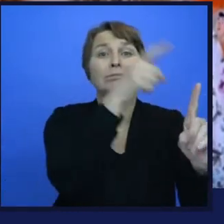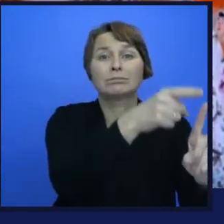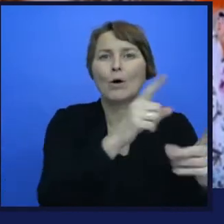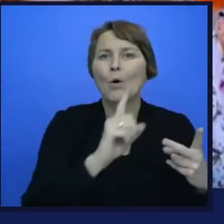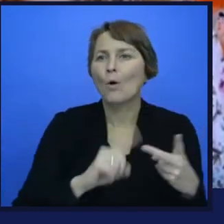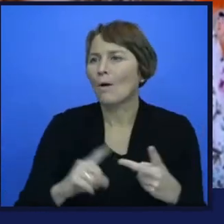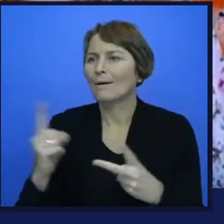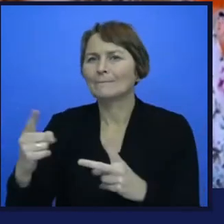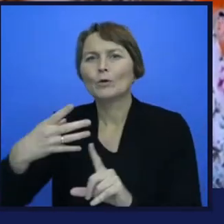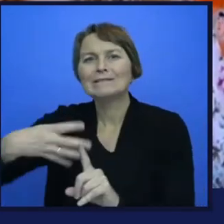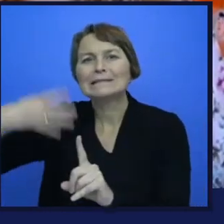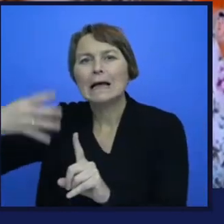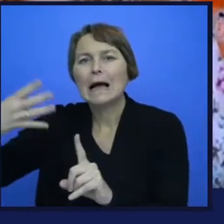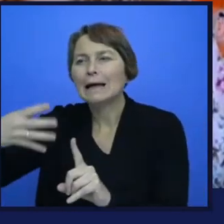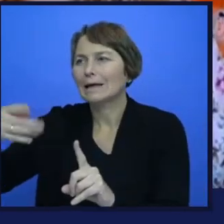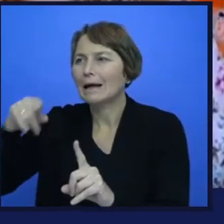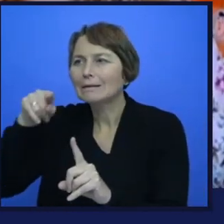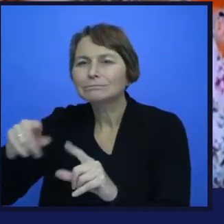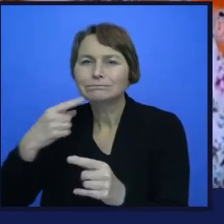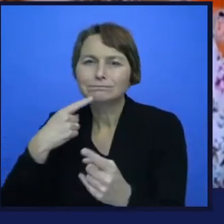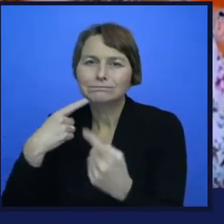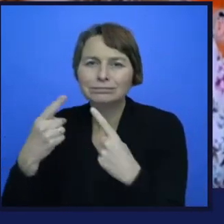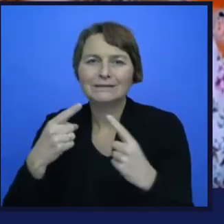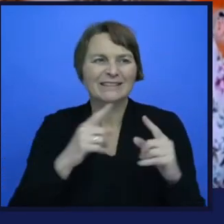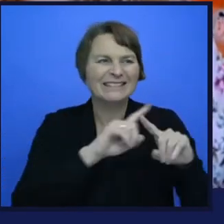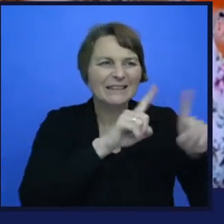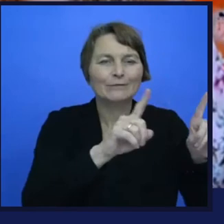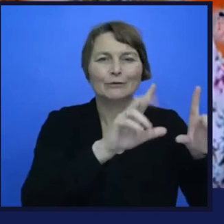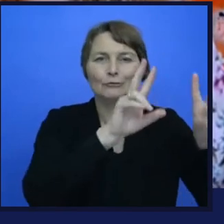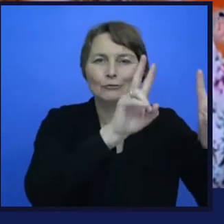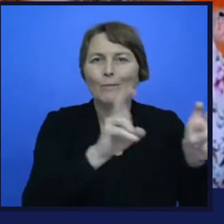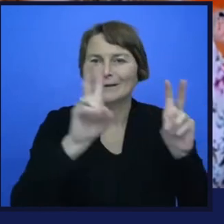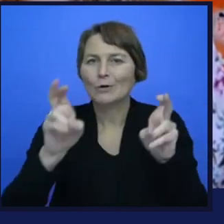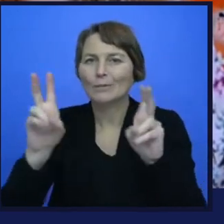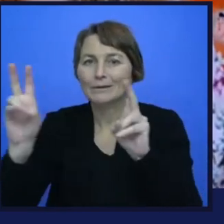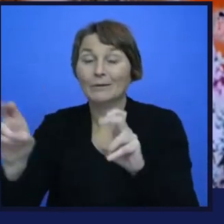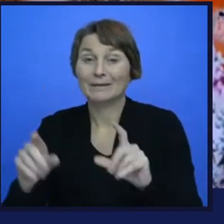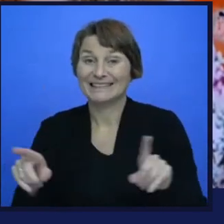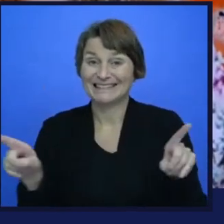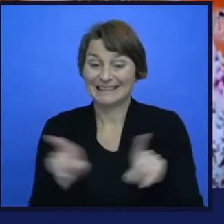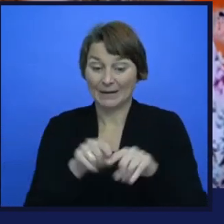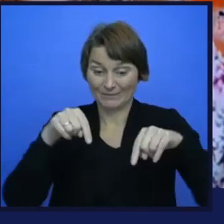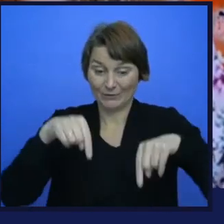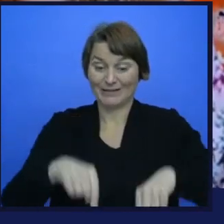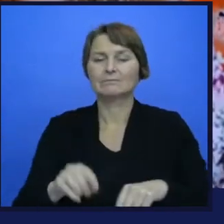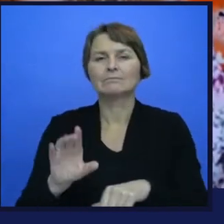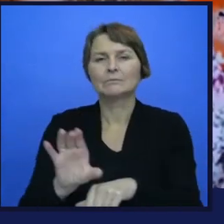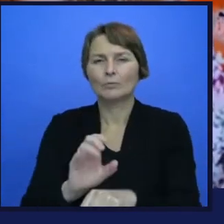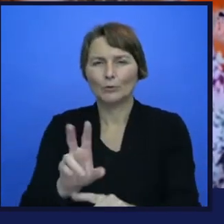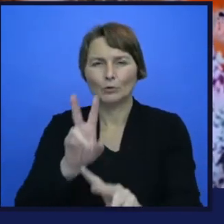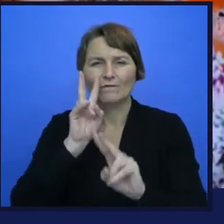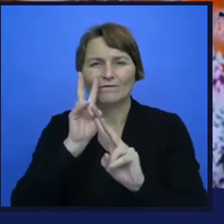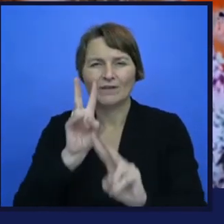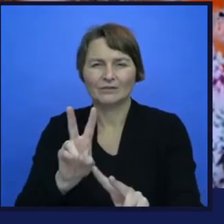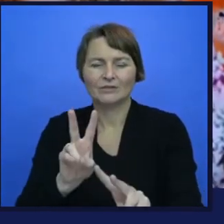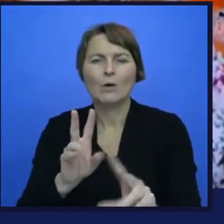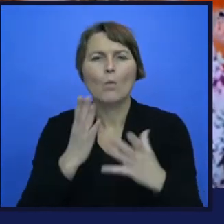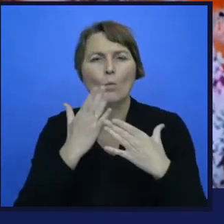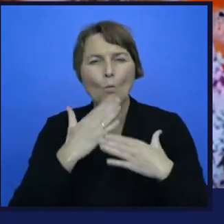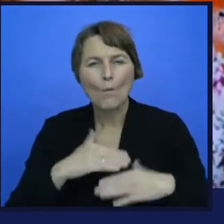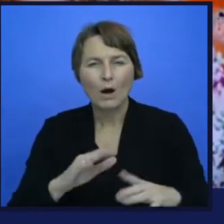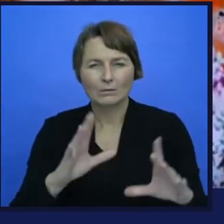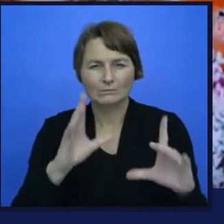specific tailored to the domain optimized. The same is for computer vision. It will very likely focus on